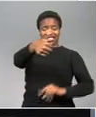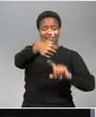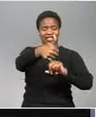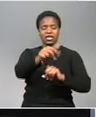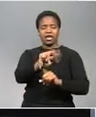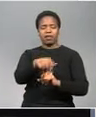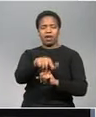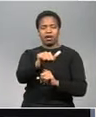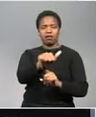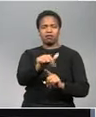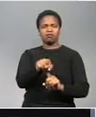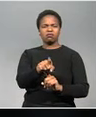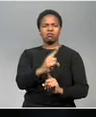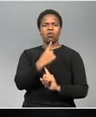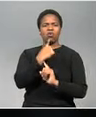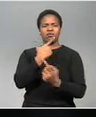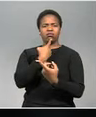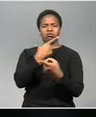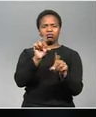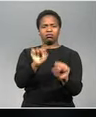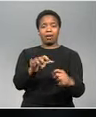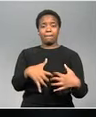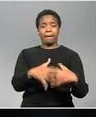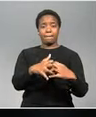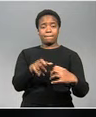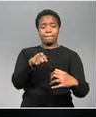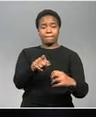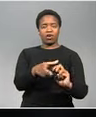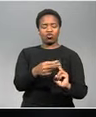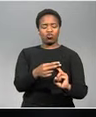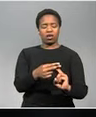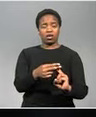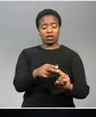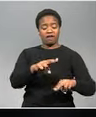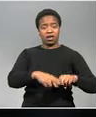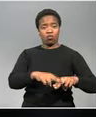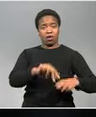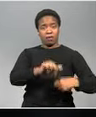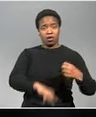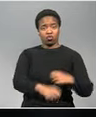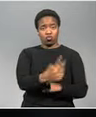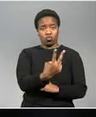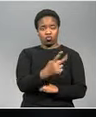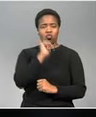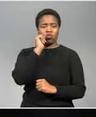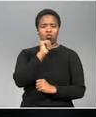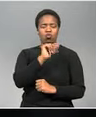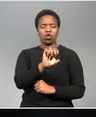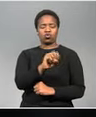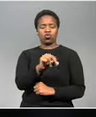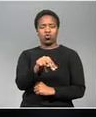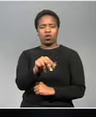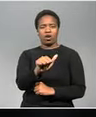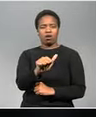at the NPA Ramaphosa announced the establishment of the unit in February during the state of the nation address the unit dubbed